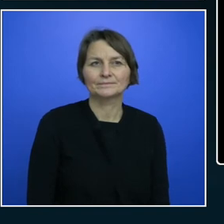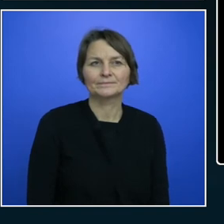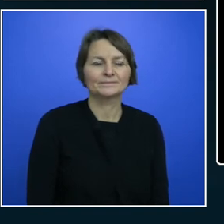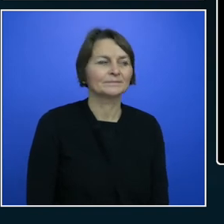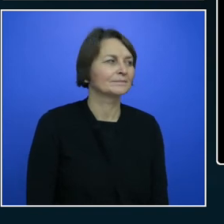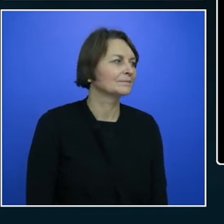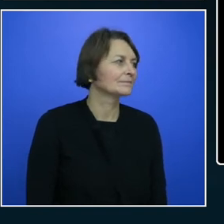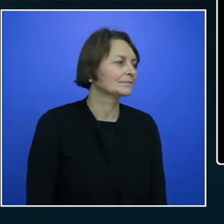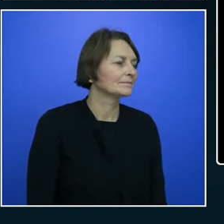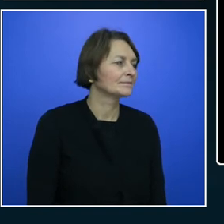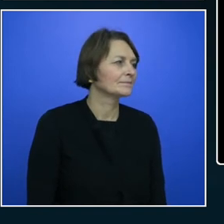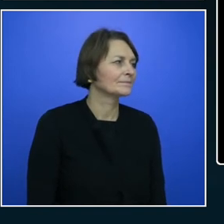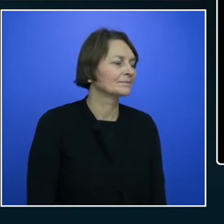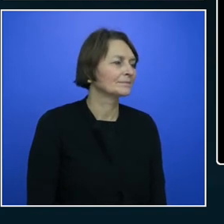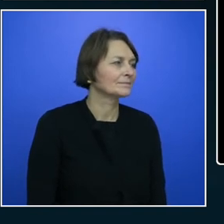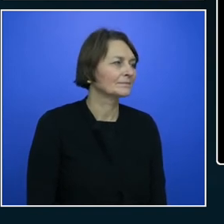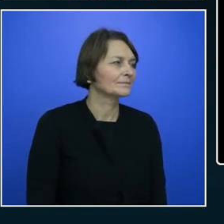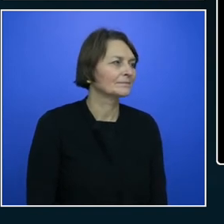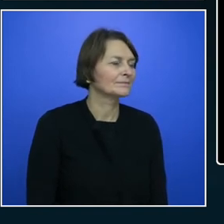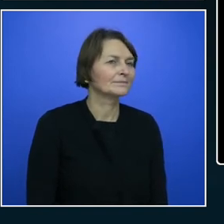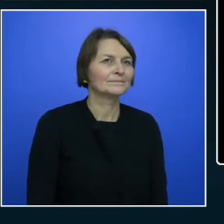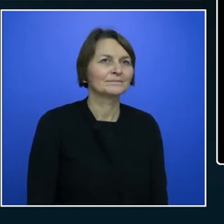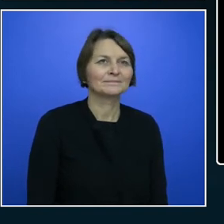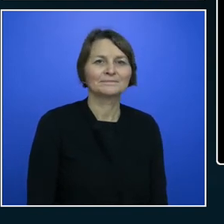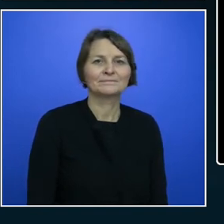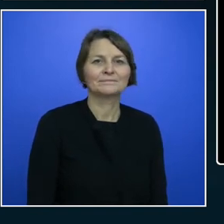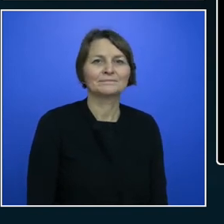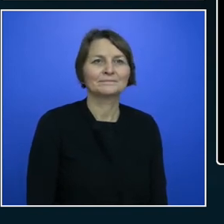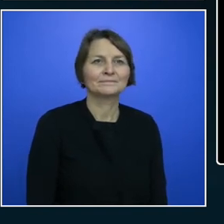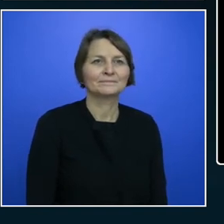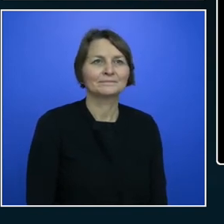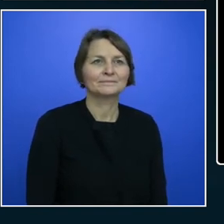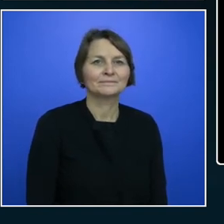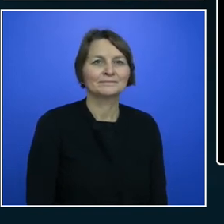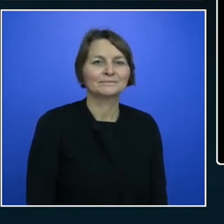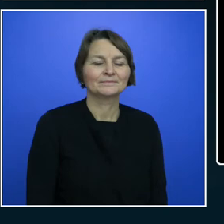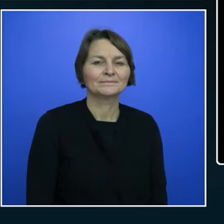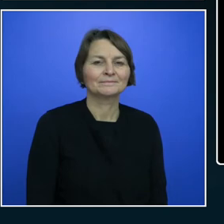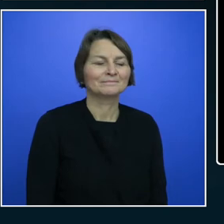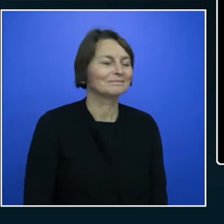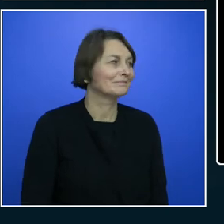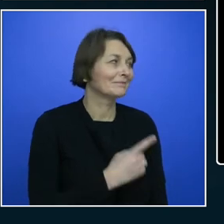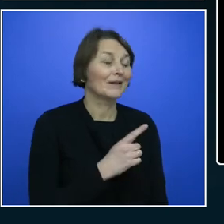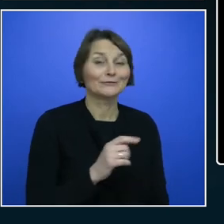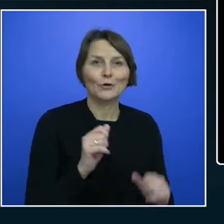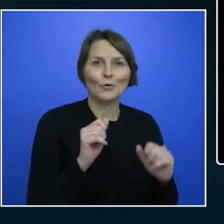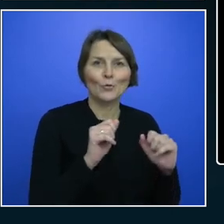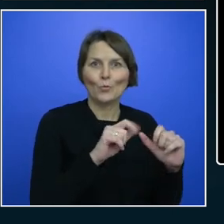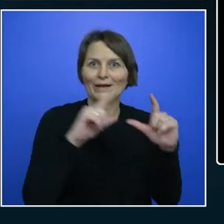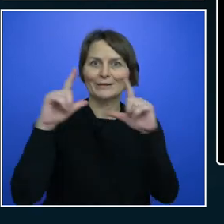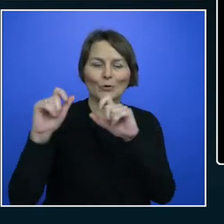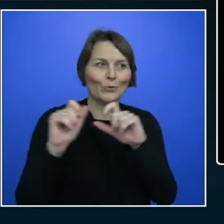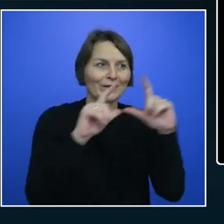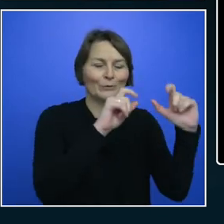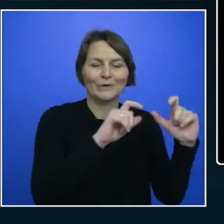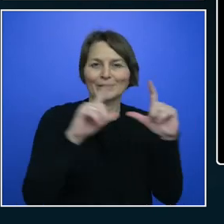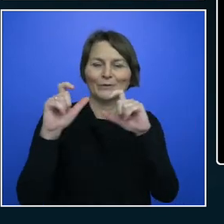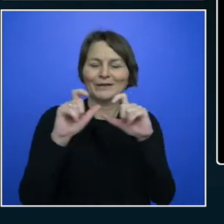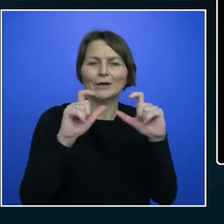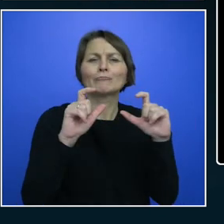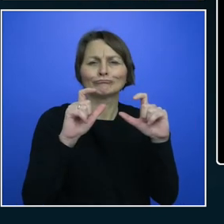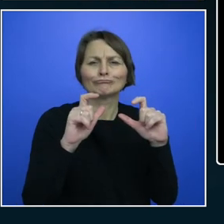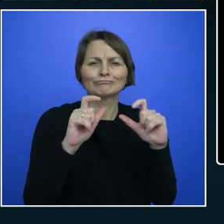Let's make that smaller. Wow. This is what happens when you go way too many windows. Let's close that for a second. Let's try that again.